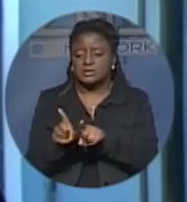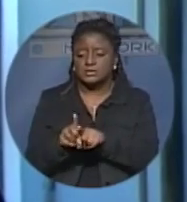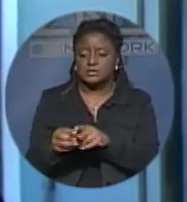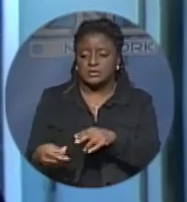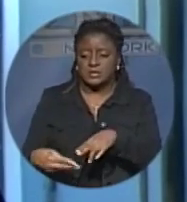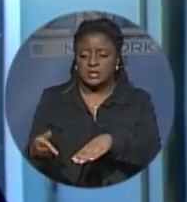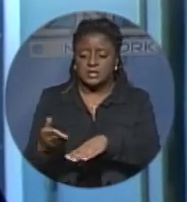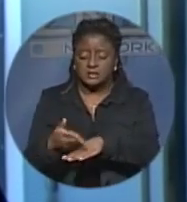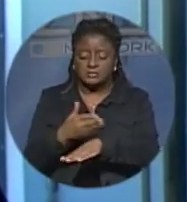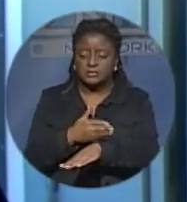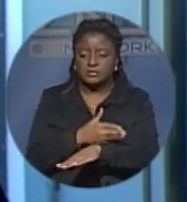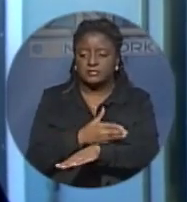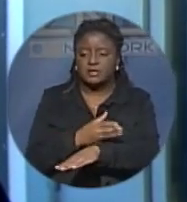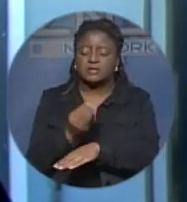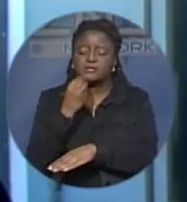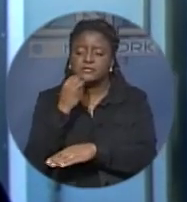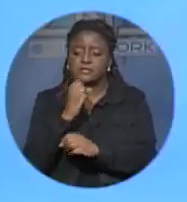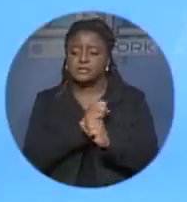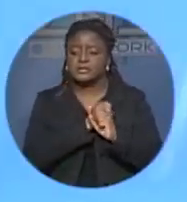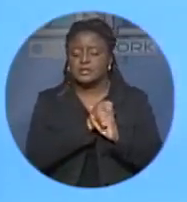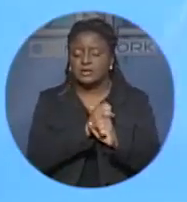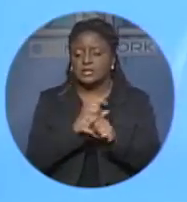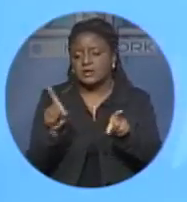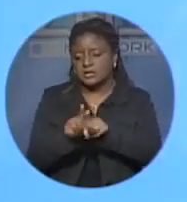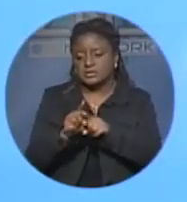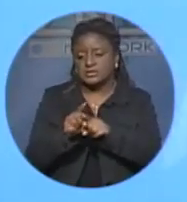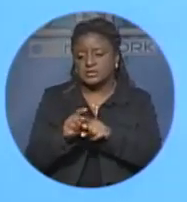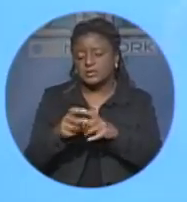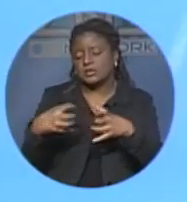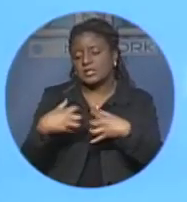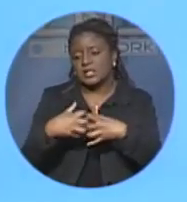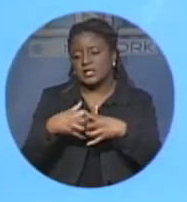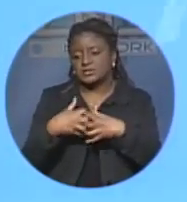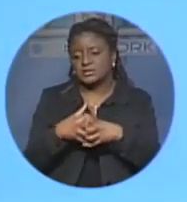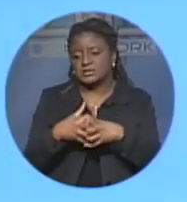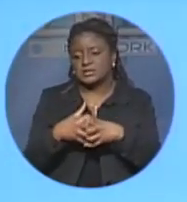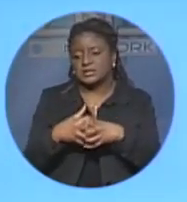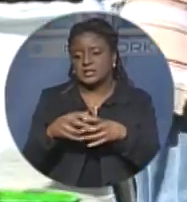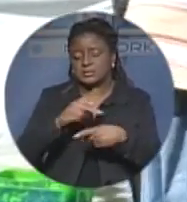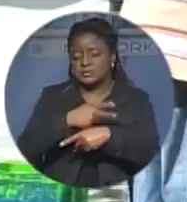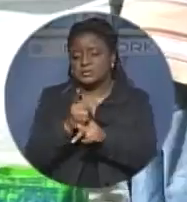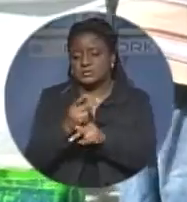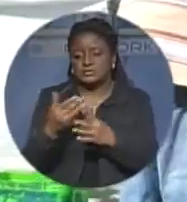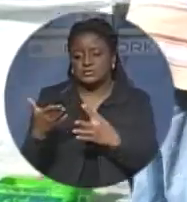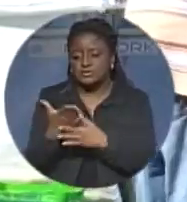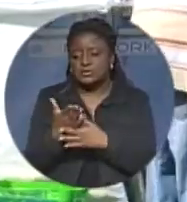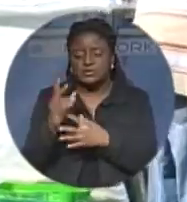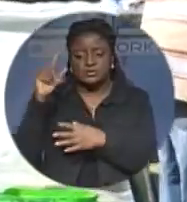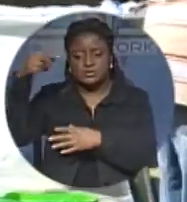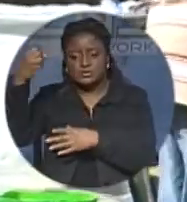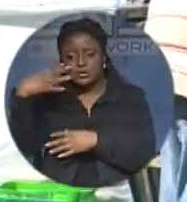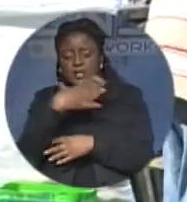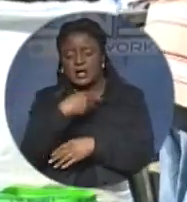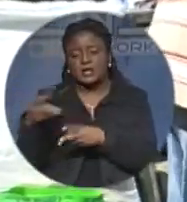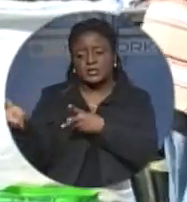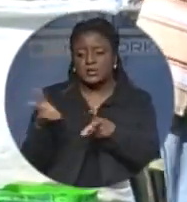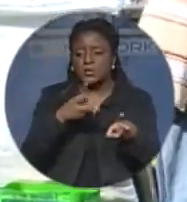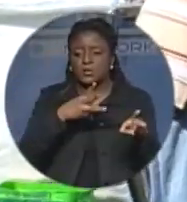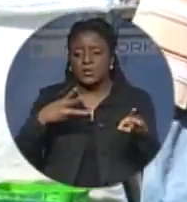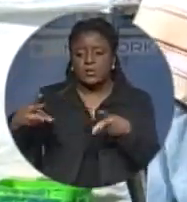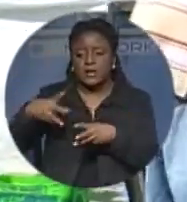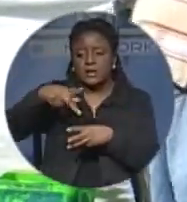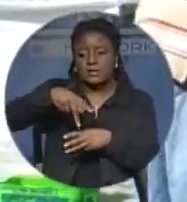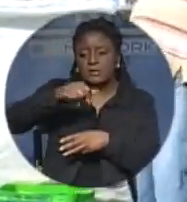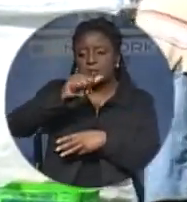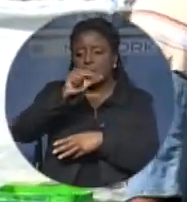School are varied. Electricity is produced through solar and wind panels. Human waste is turned into methane gas. And used cooking